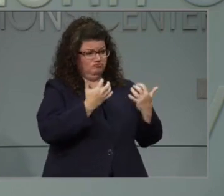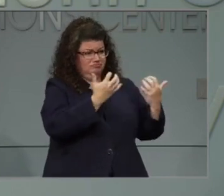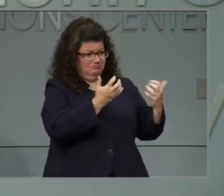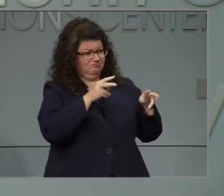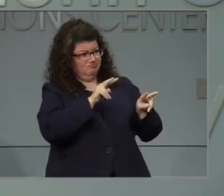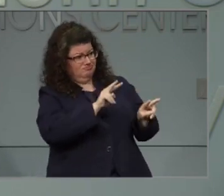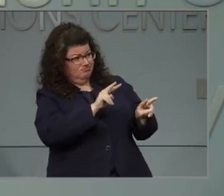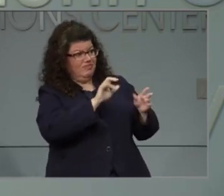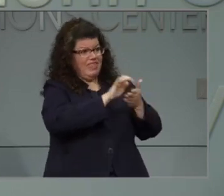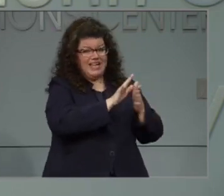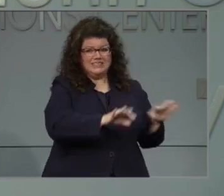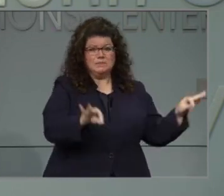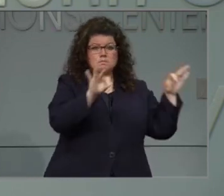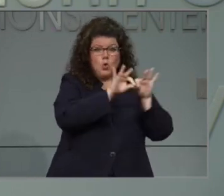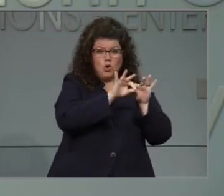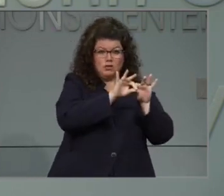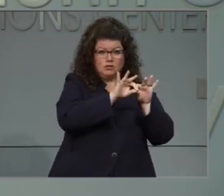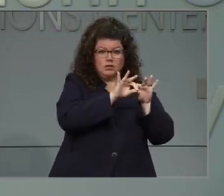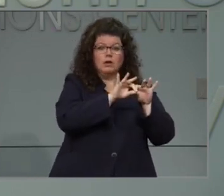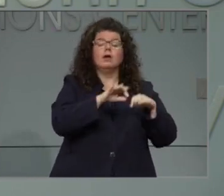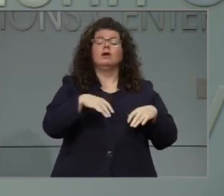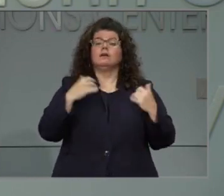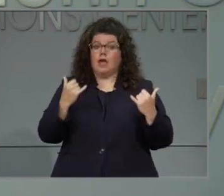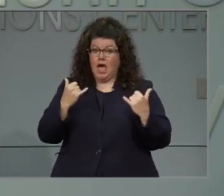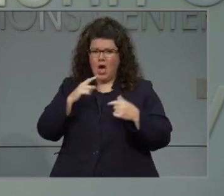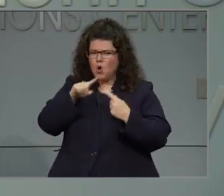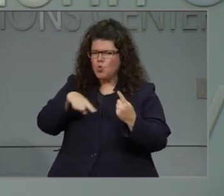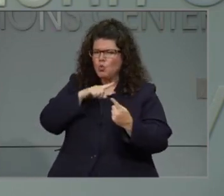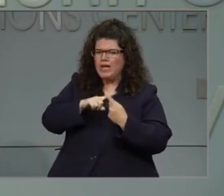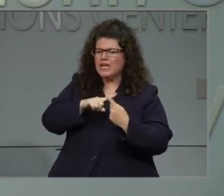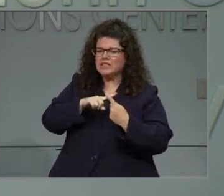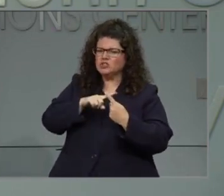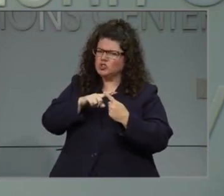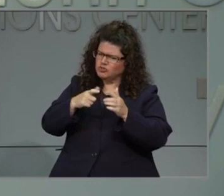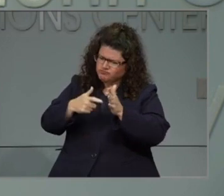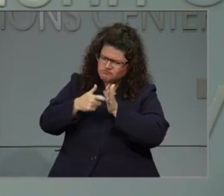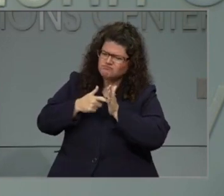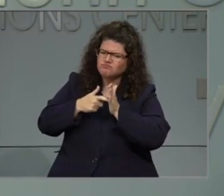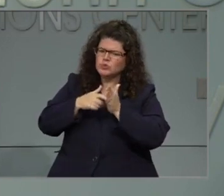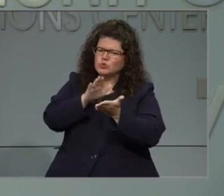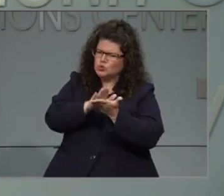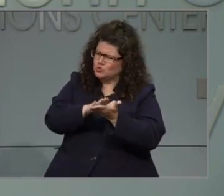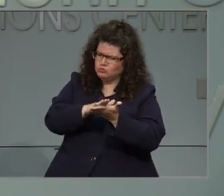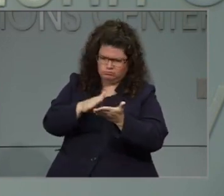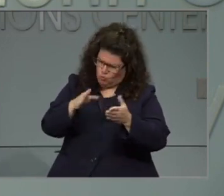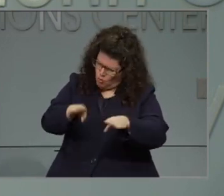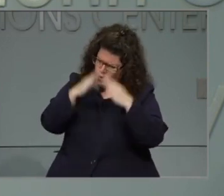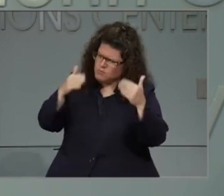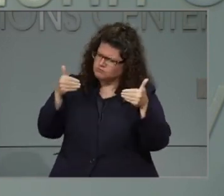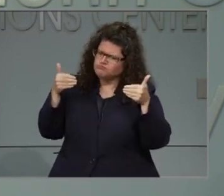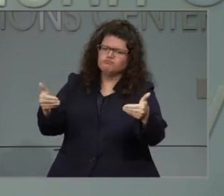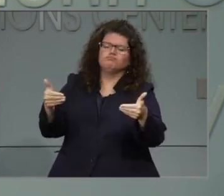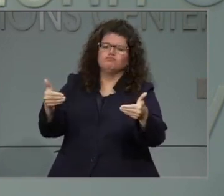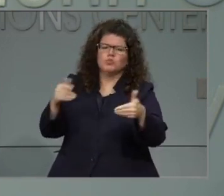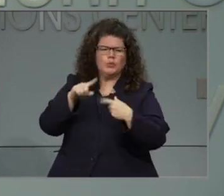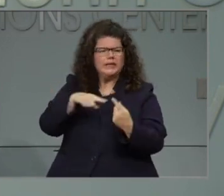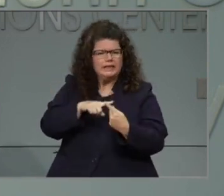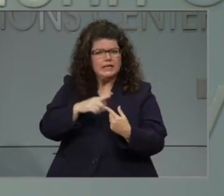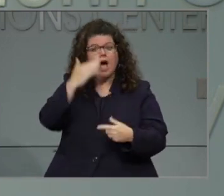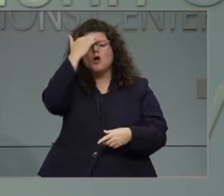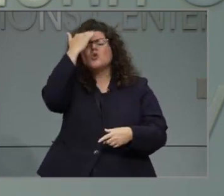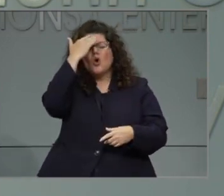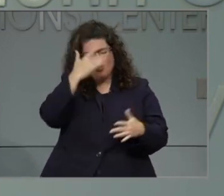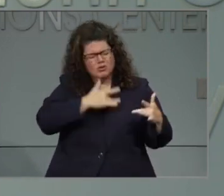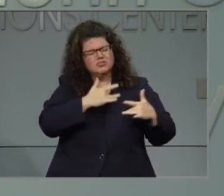you have to move to plan B? At what point do you tell school districts, listen, we know there are concerns with